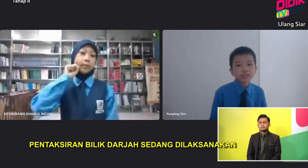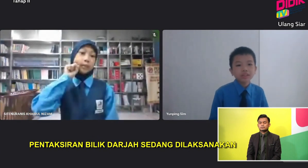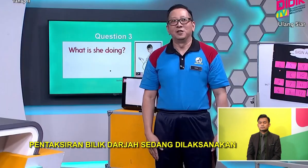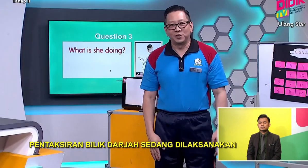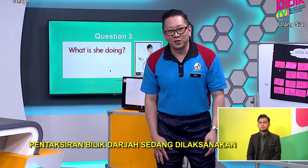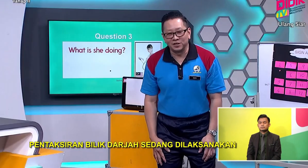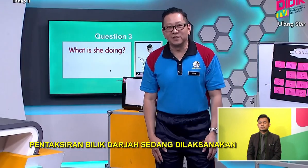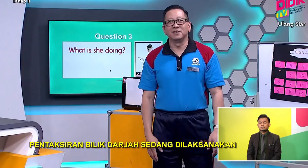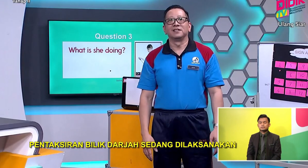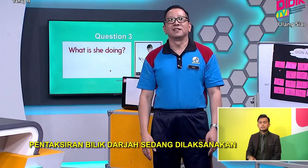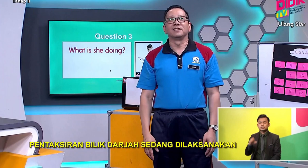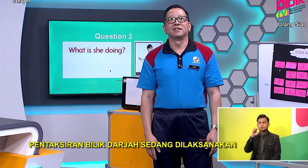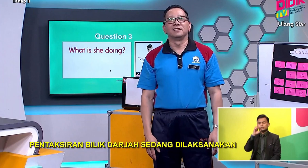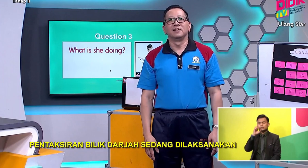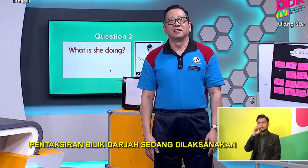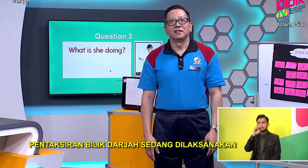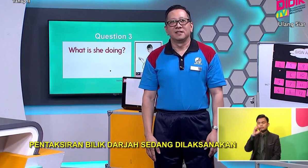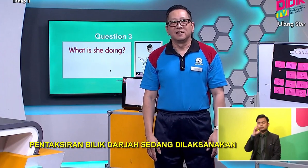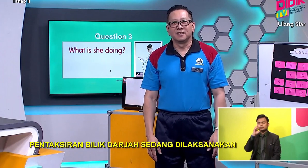Okay Okay She She